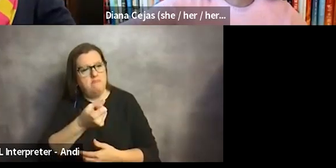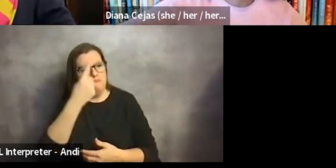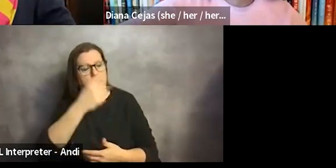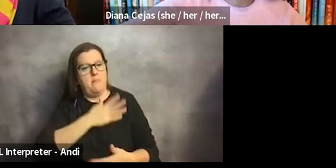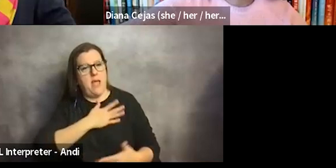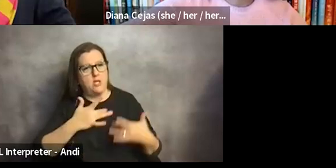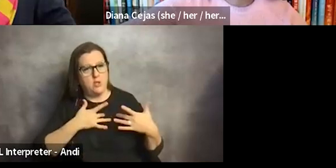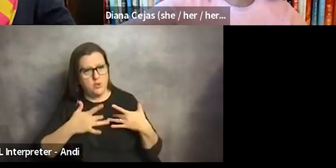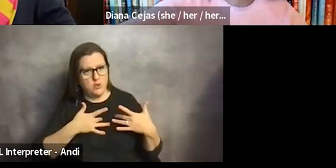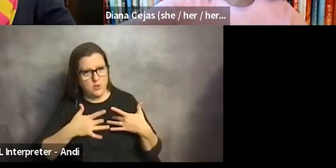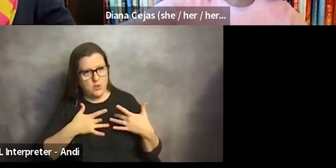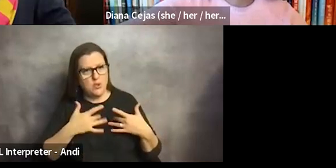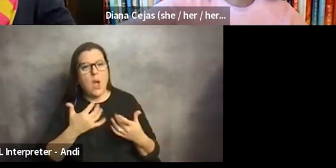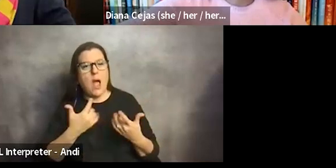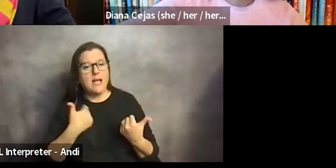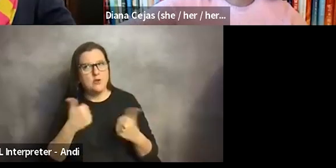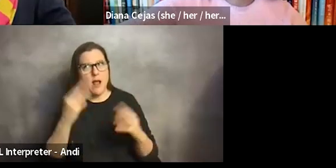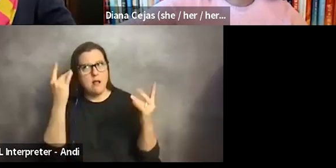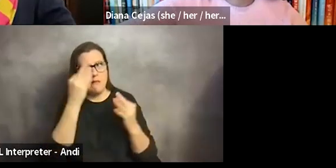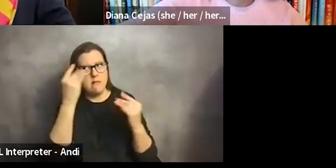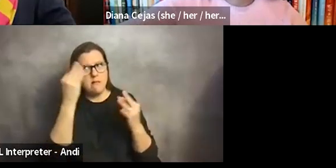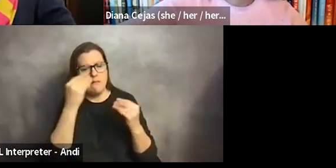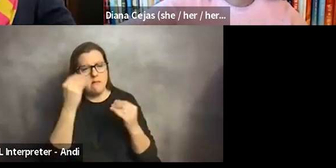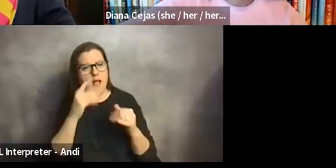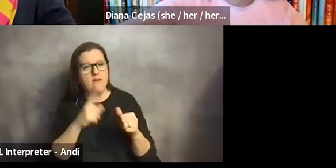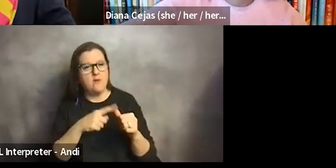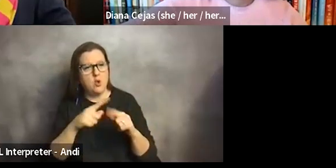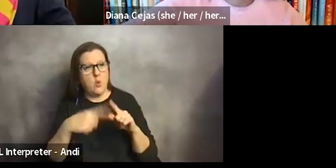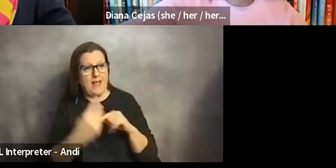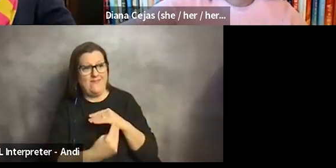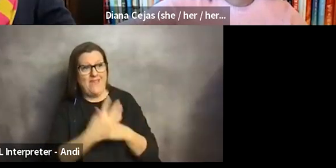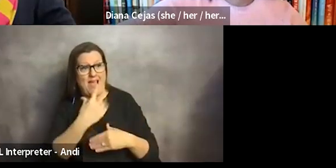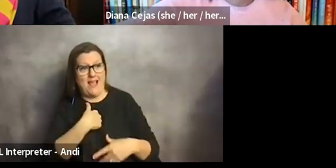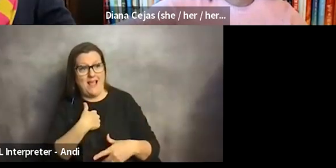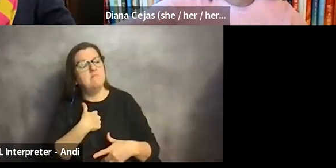kind of take all of those things into account and try to find people that,